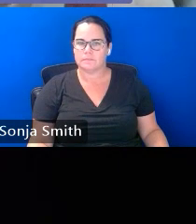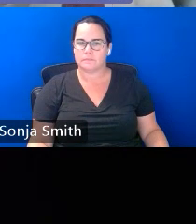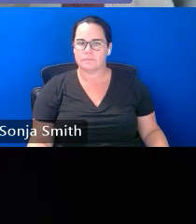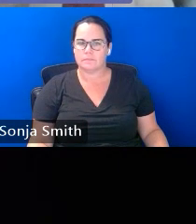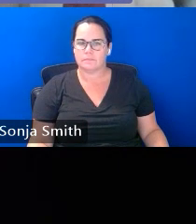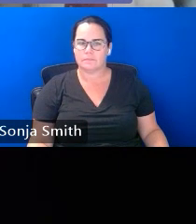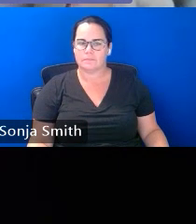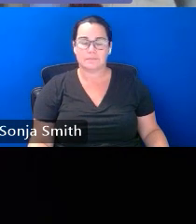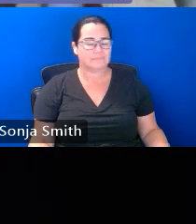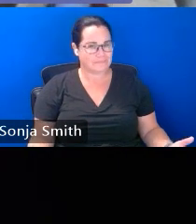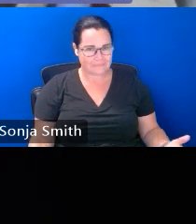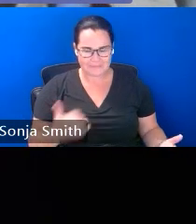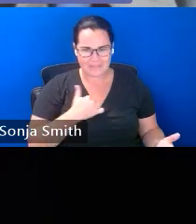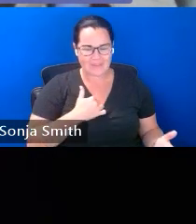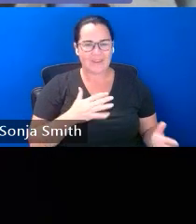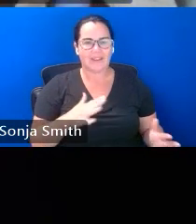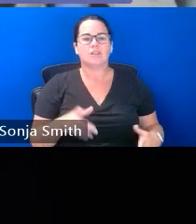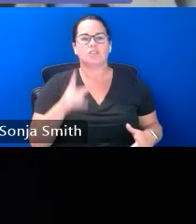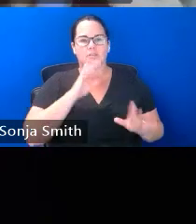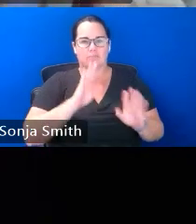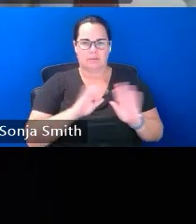sorry just for the sake of that clarification